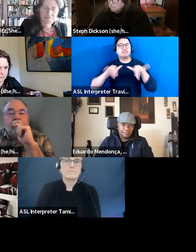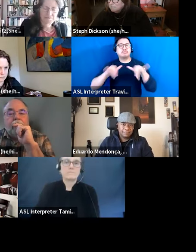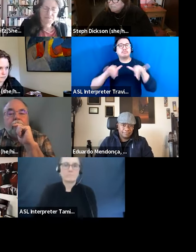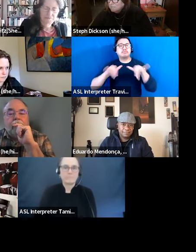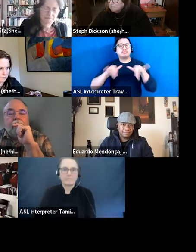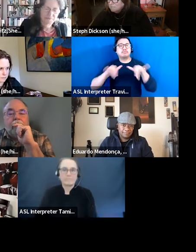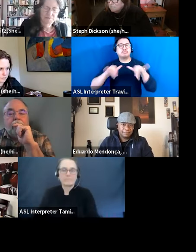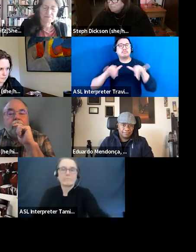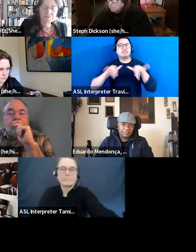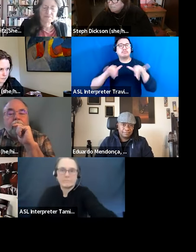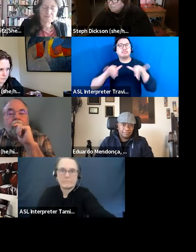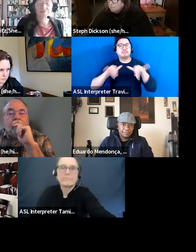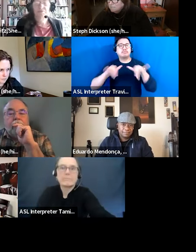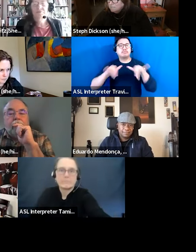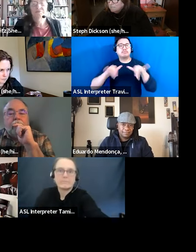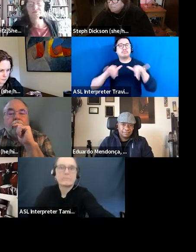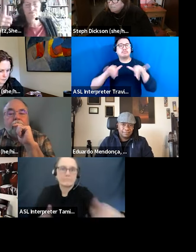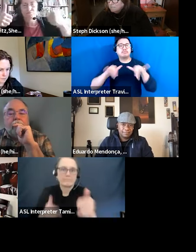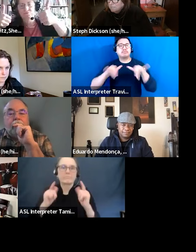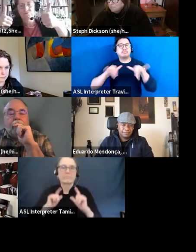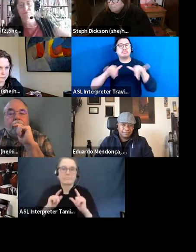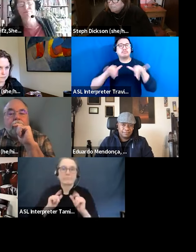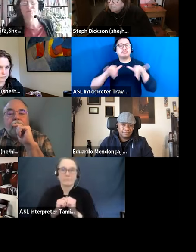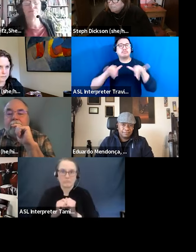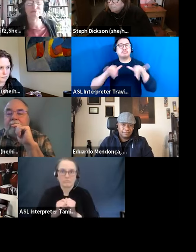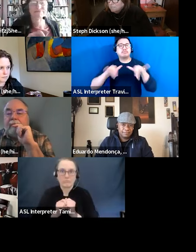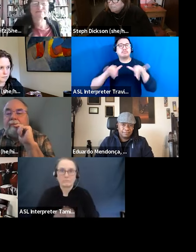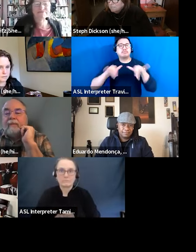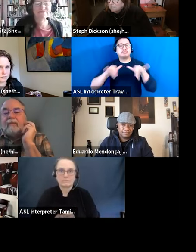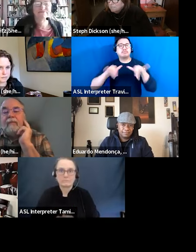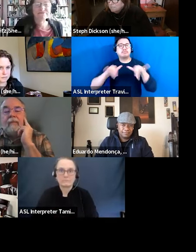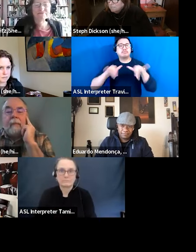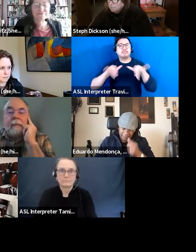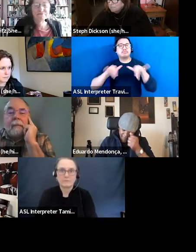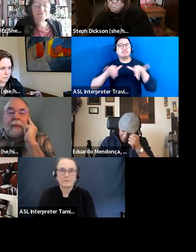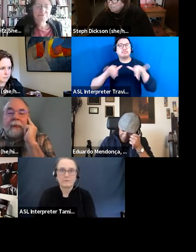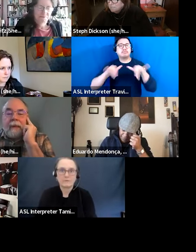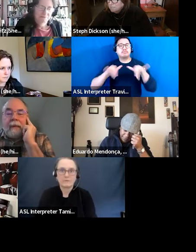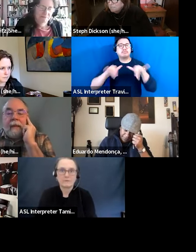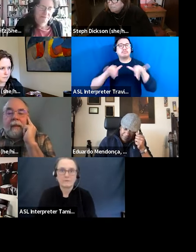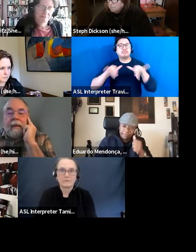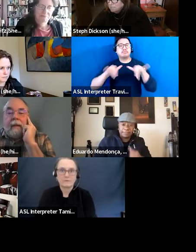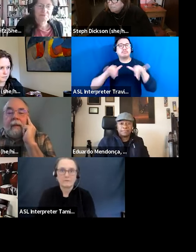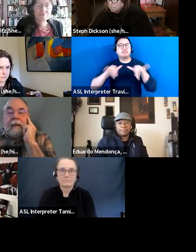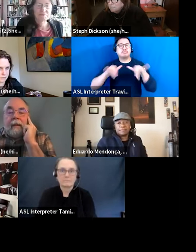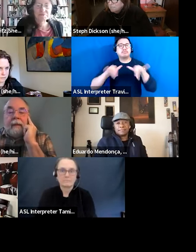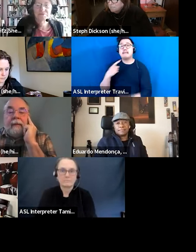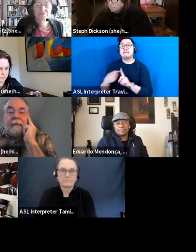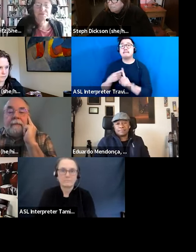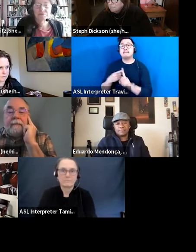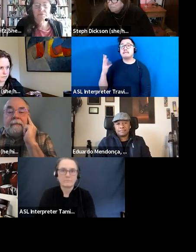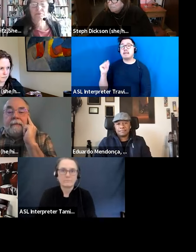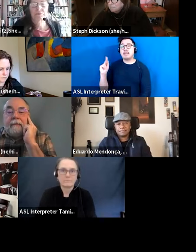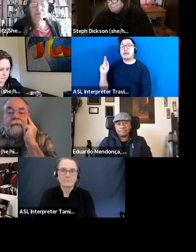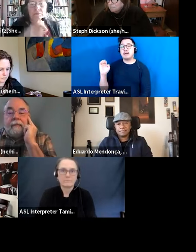Excellent. I love that answer. I'm going to piggyback on it a little bit. I think at least at the fifth avenue and at other theaters,